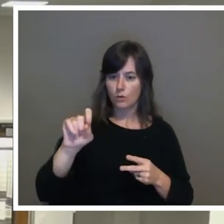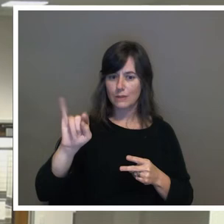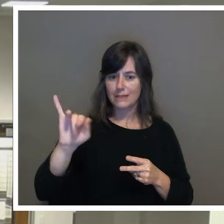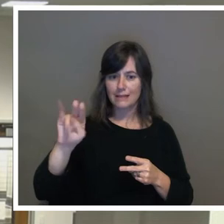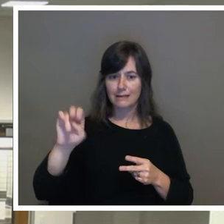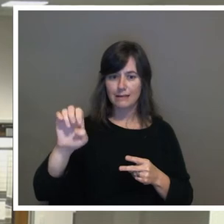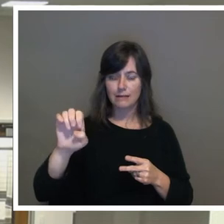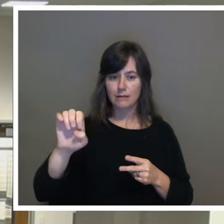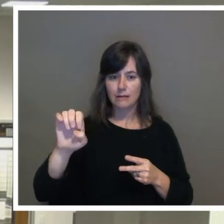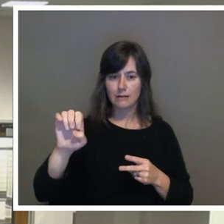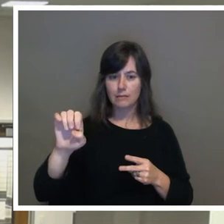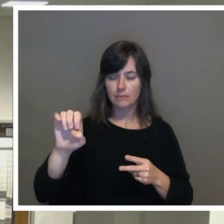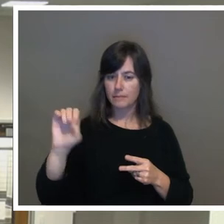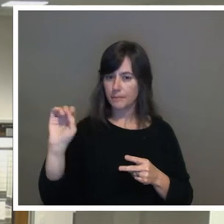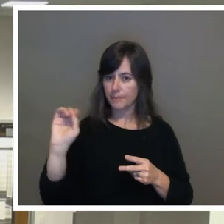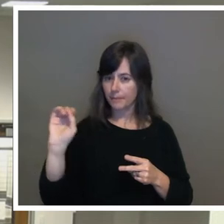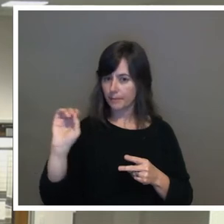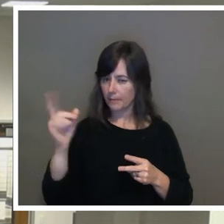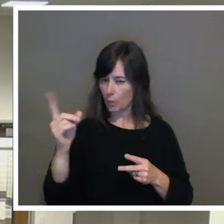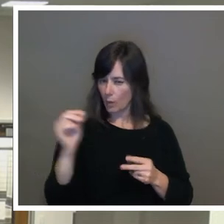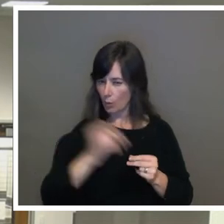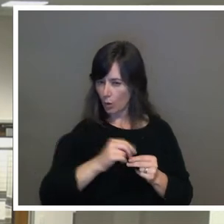Call for Christine one more time.